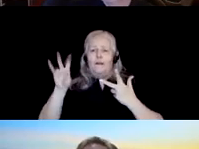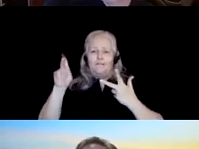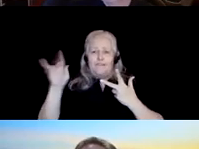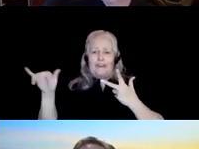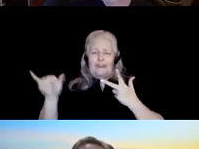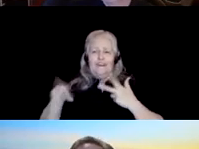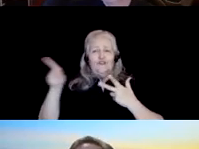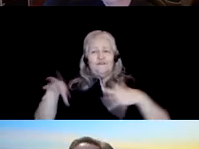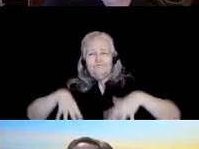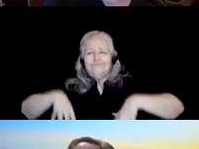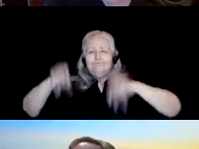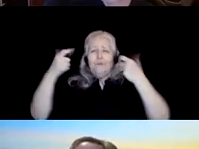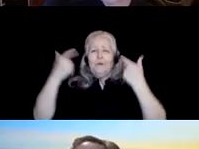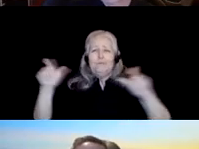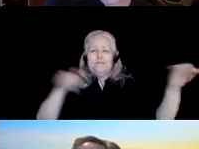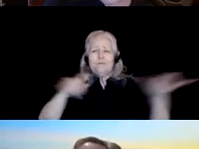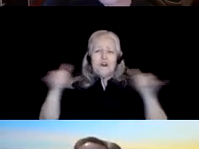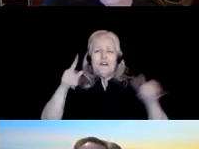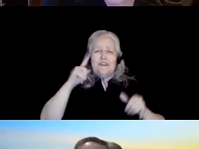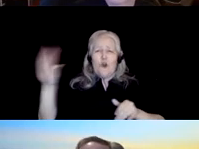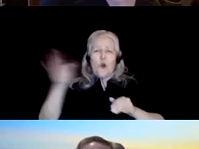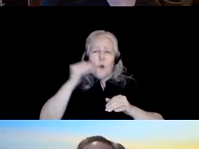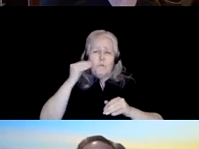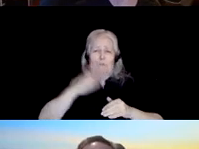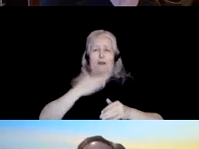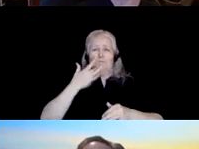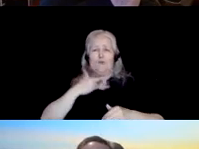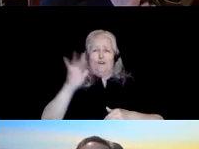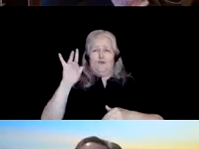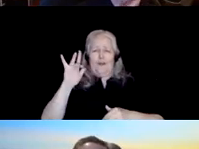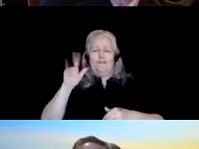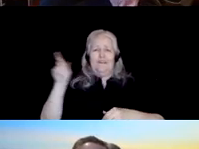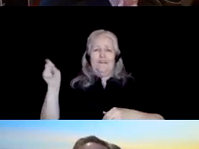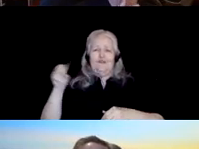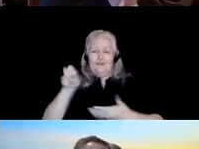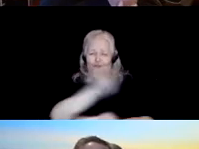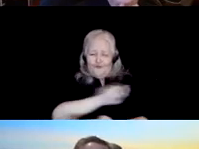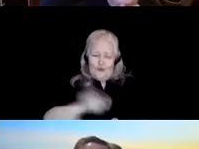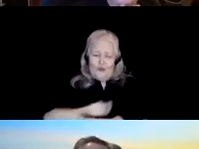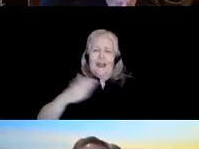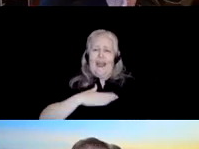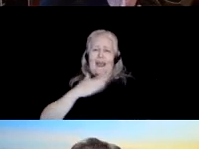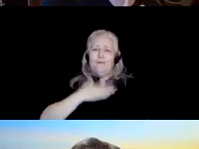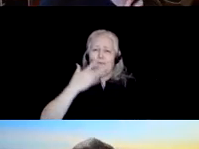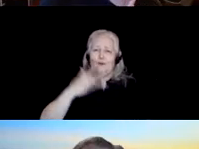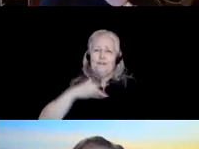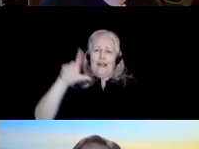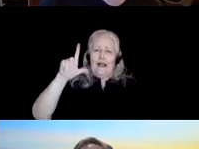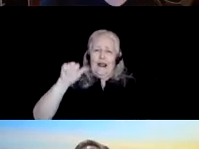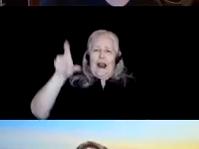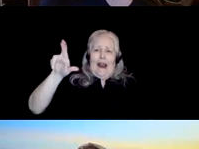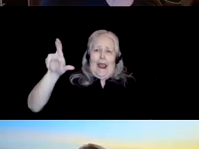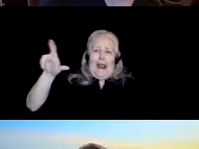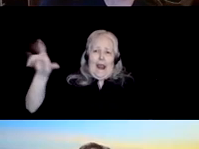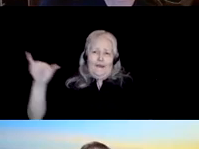catered party for my 25th birthday at her house, where she transcribed on it, happy birthday, Larry. I